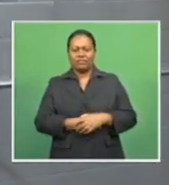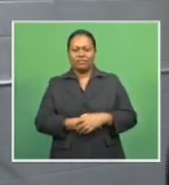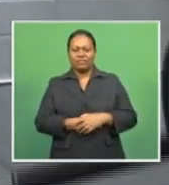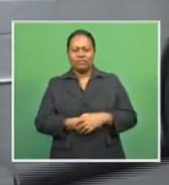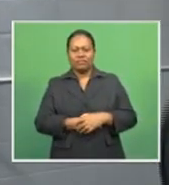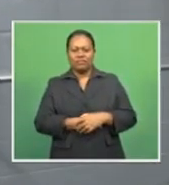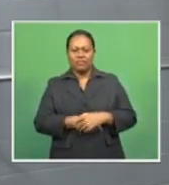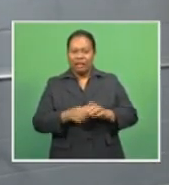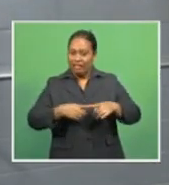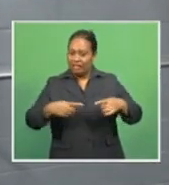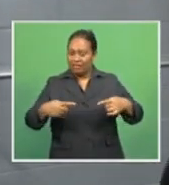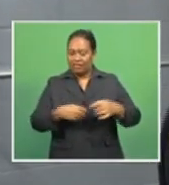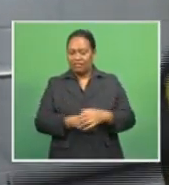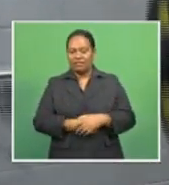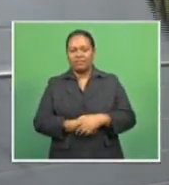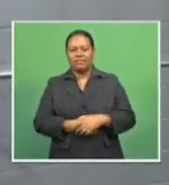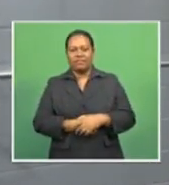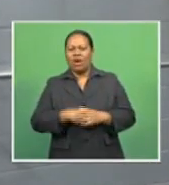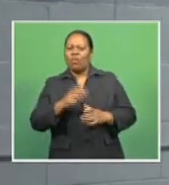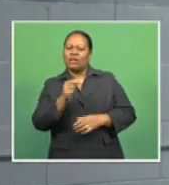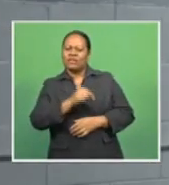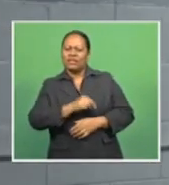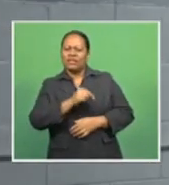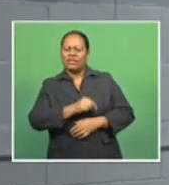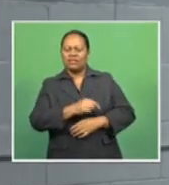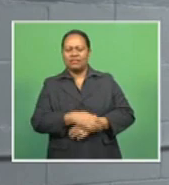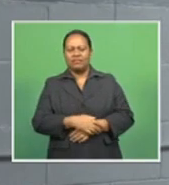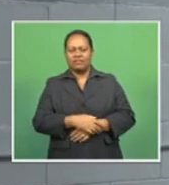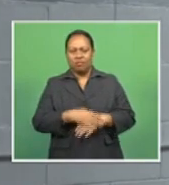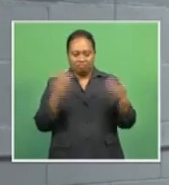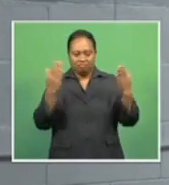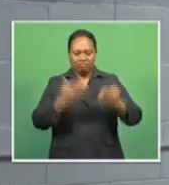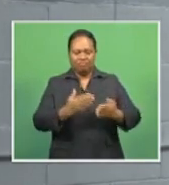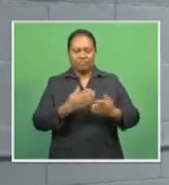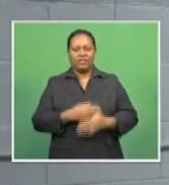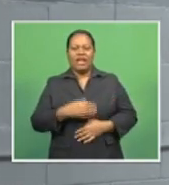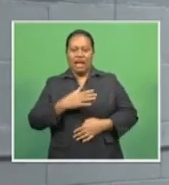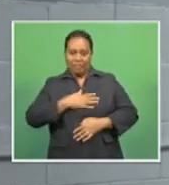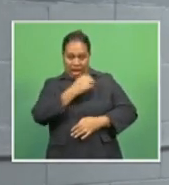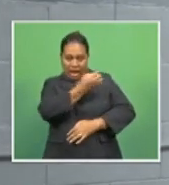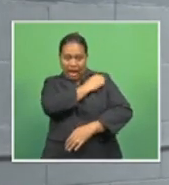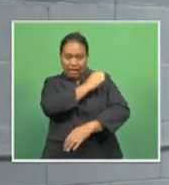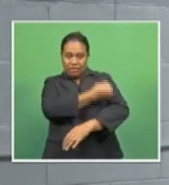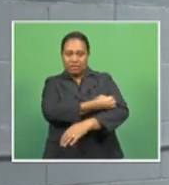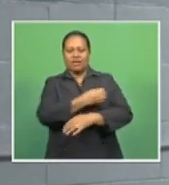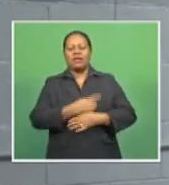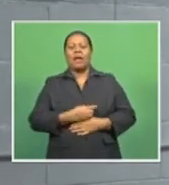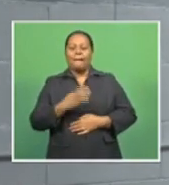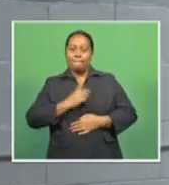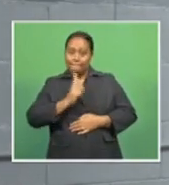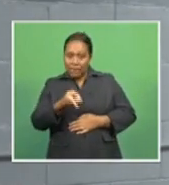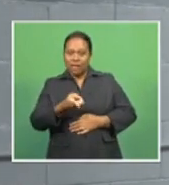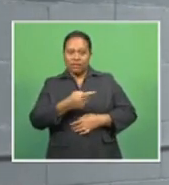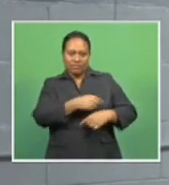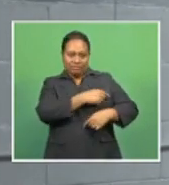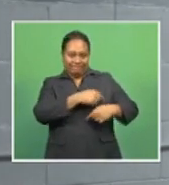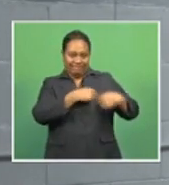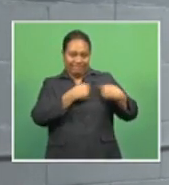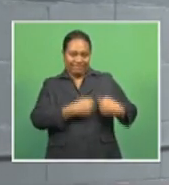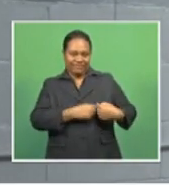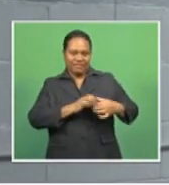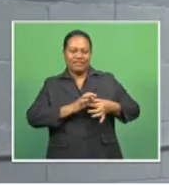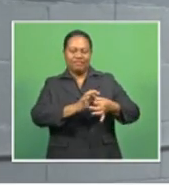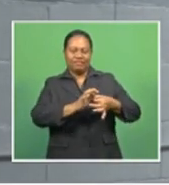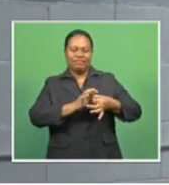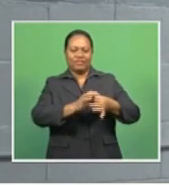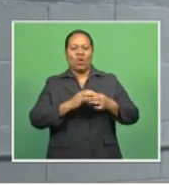things that would require my attention and my energy. But my heart is still with boxing. So I'm staying